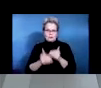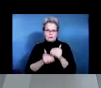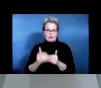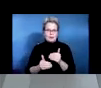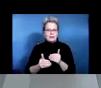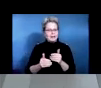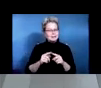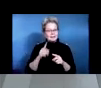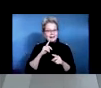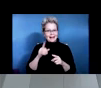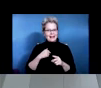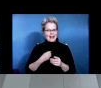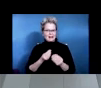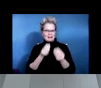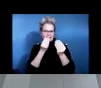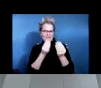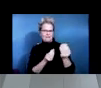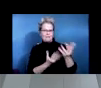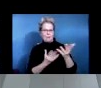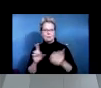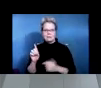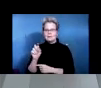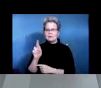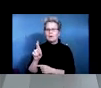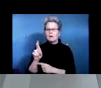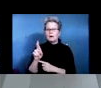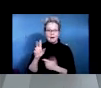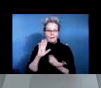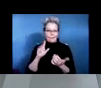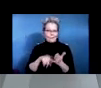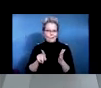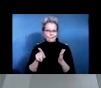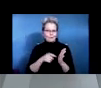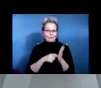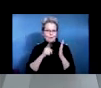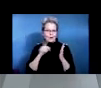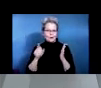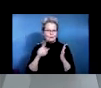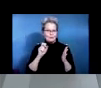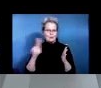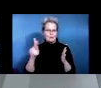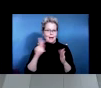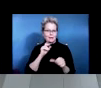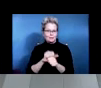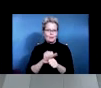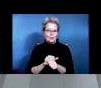share with DVR to continue the pathway towards employment um in